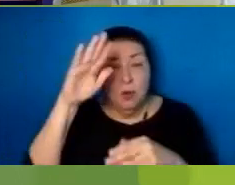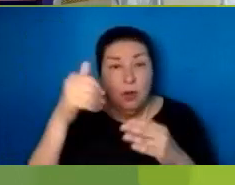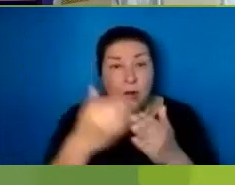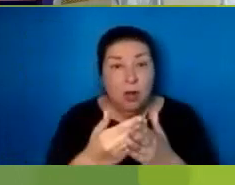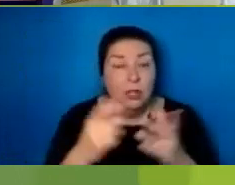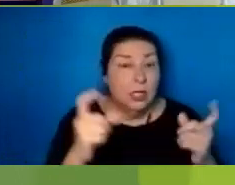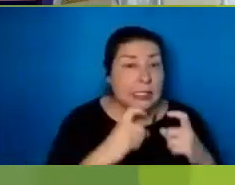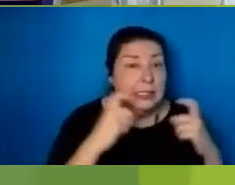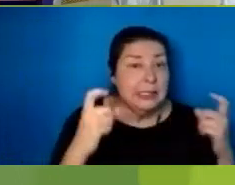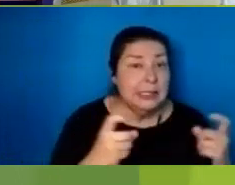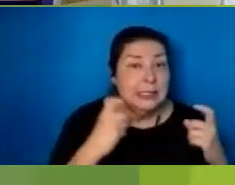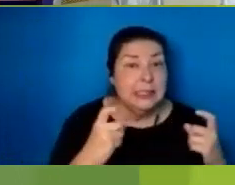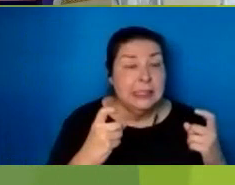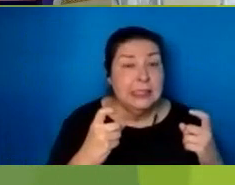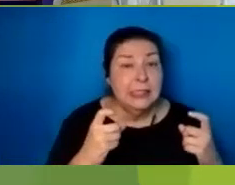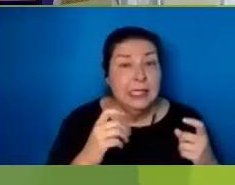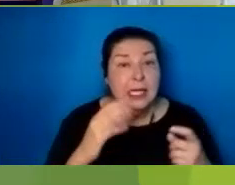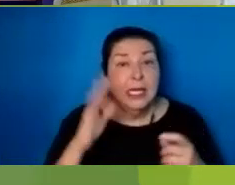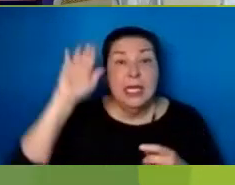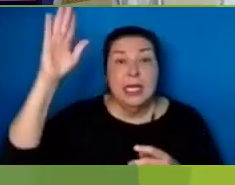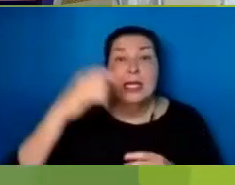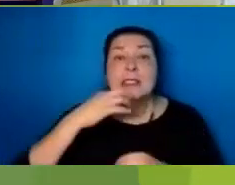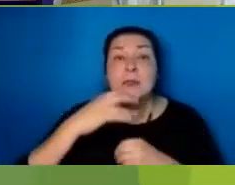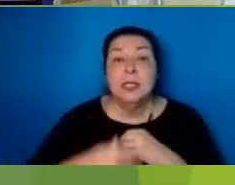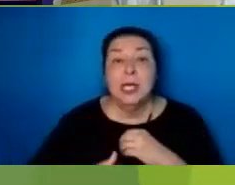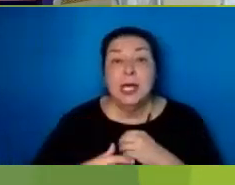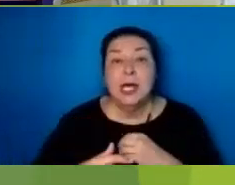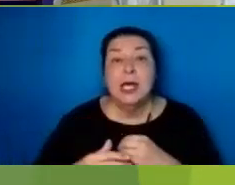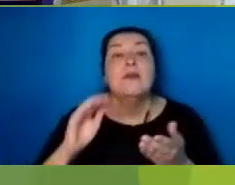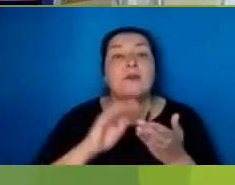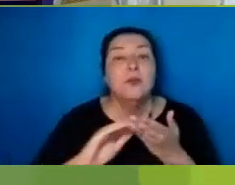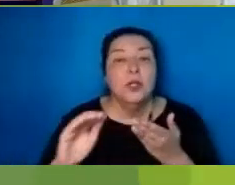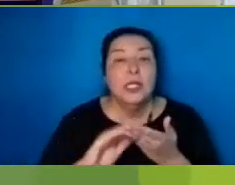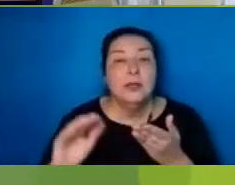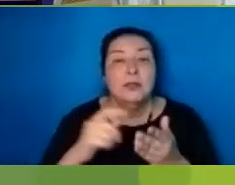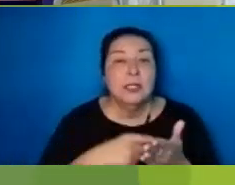transgressions his blood does atone.